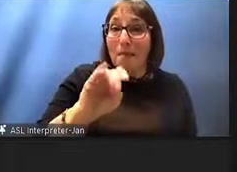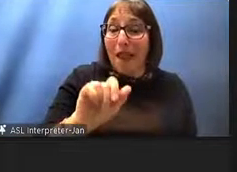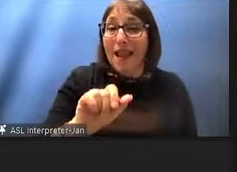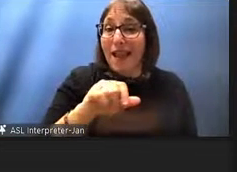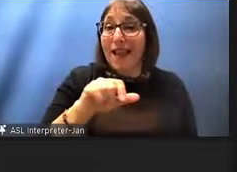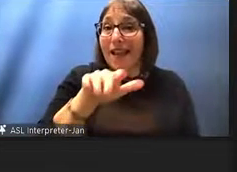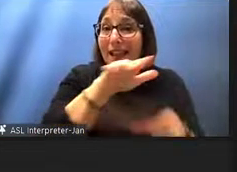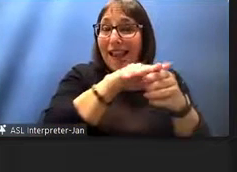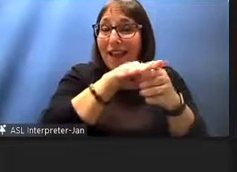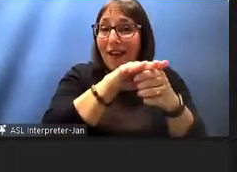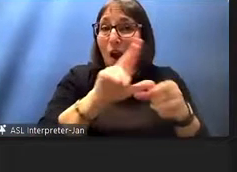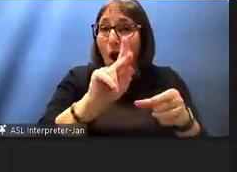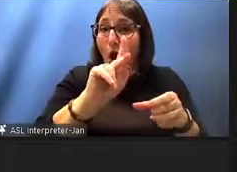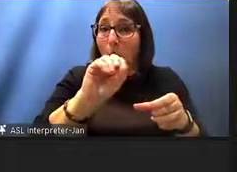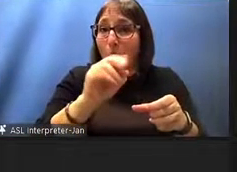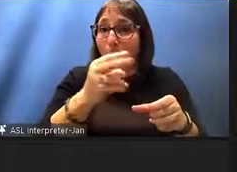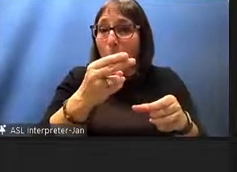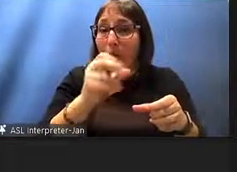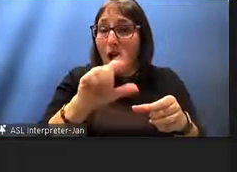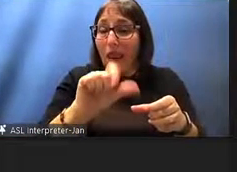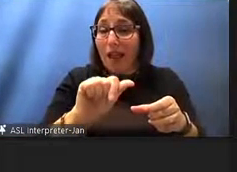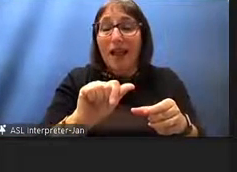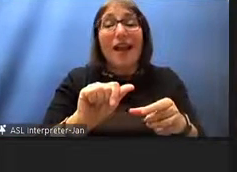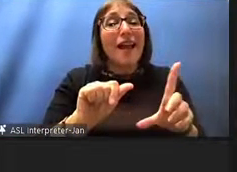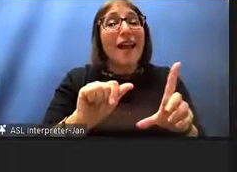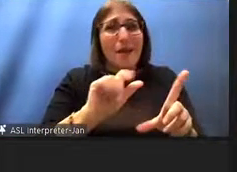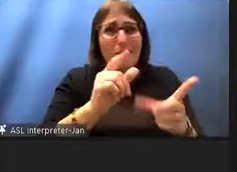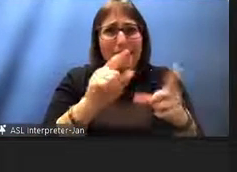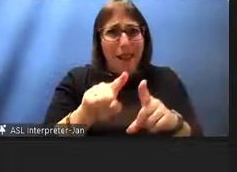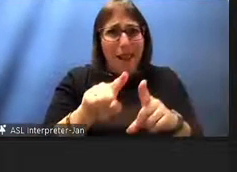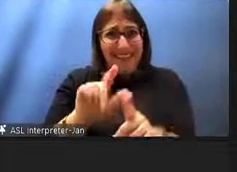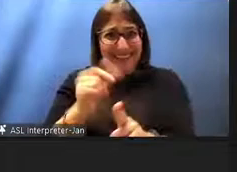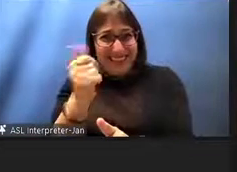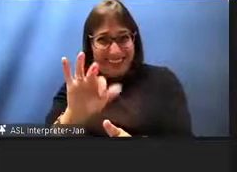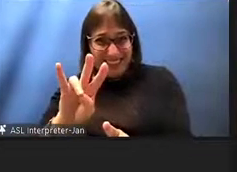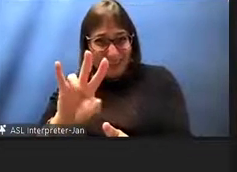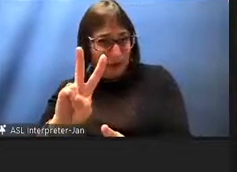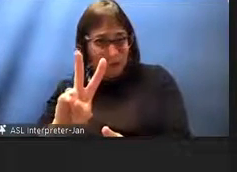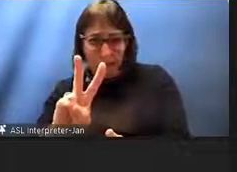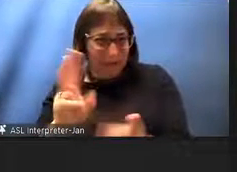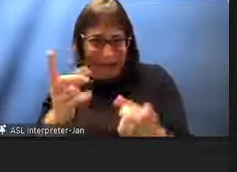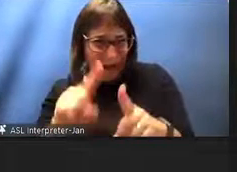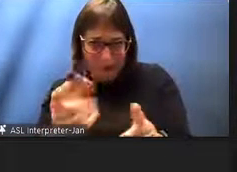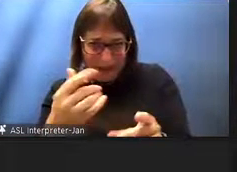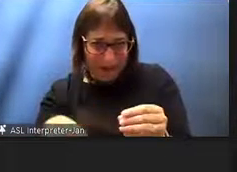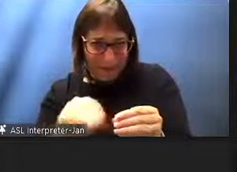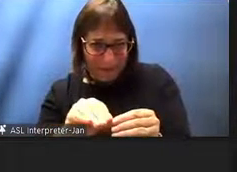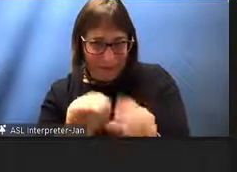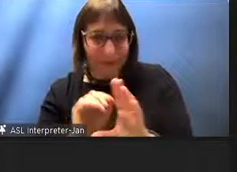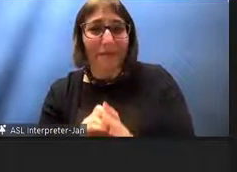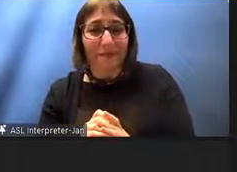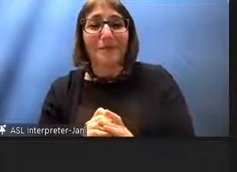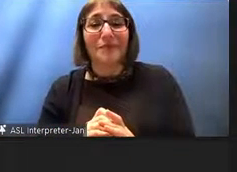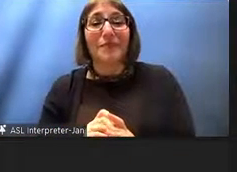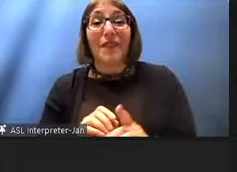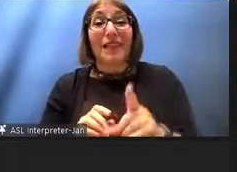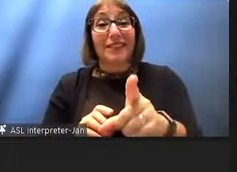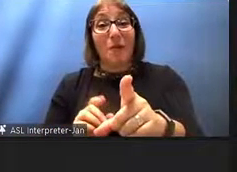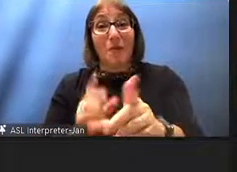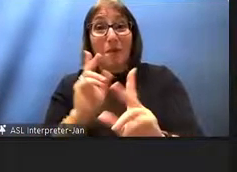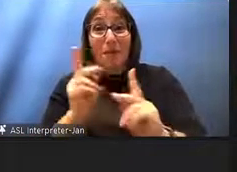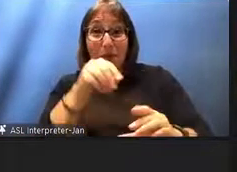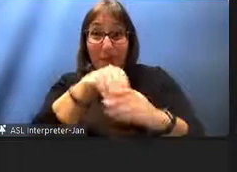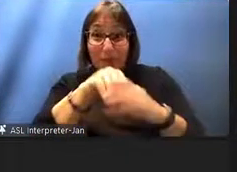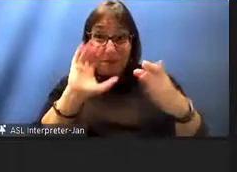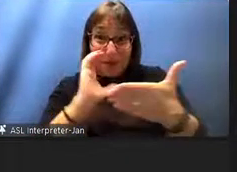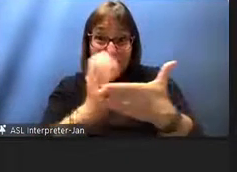no, no. And now, of course, we are seeing the last, the very last of our native